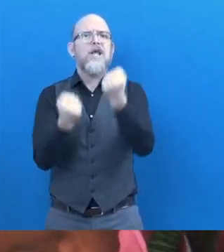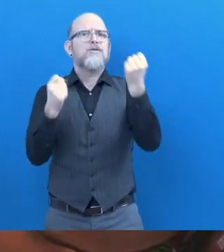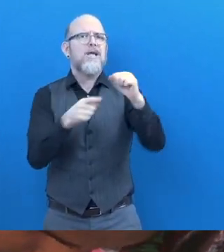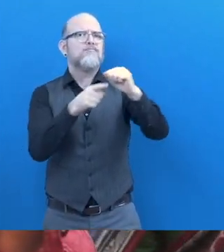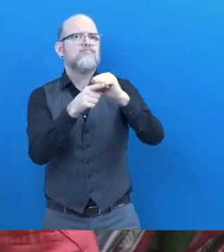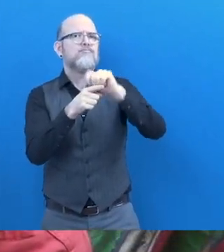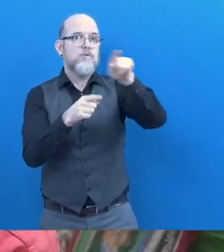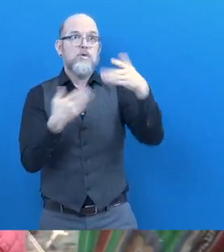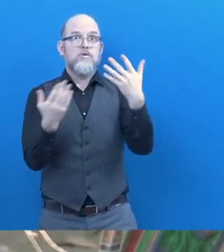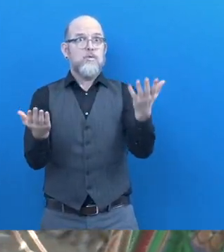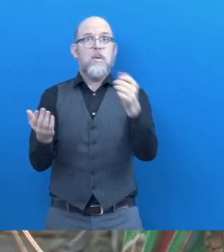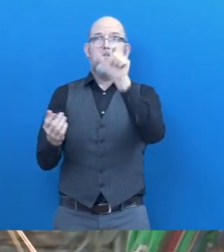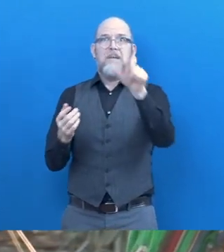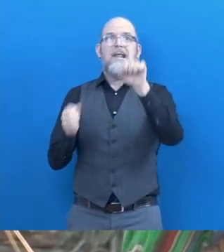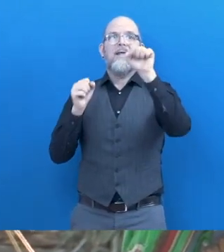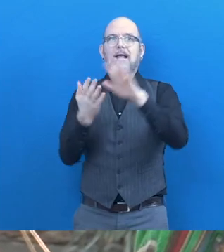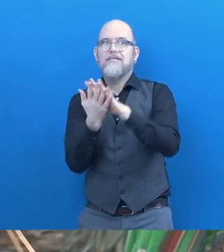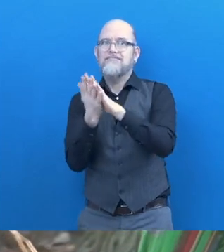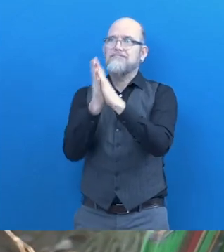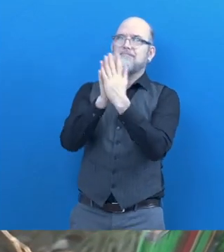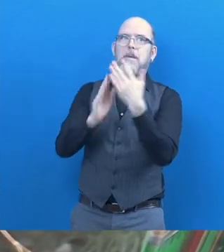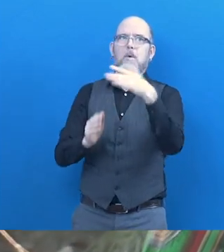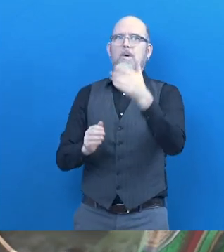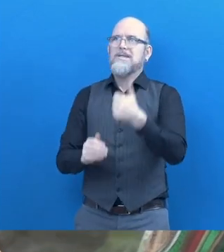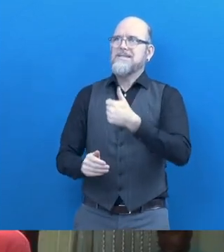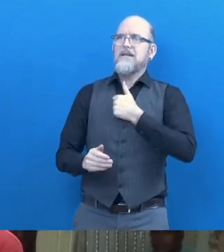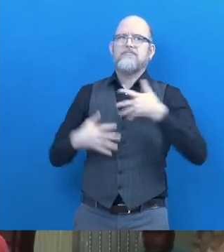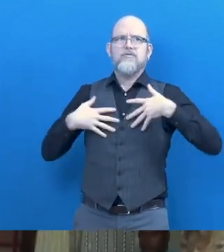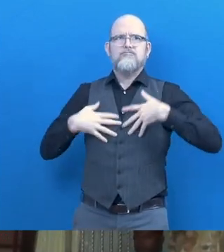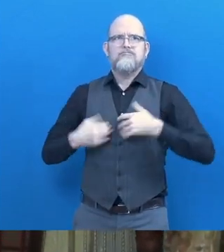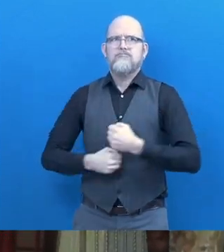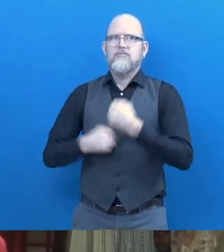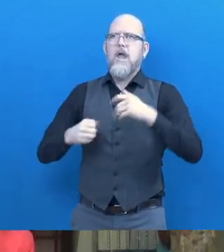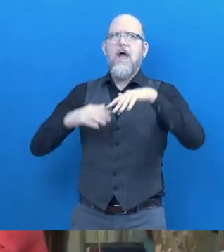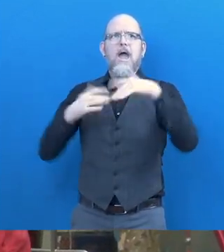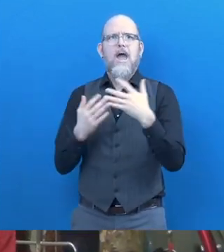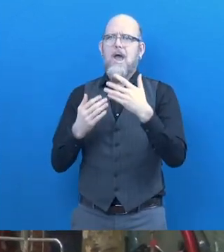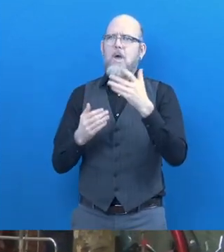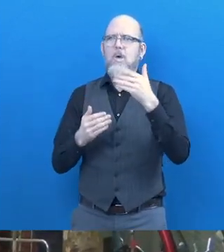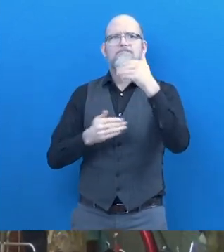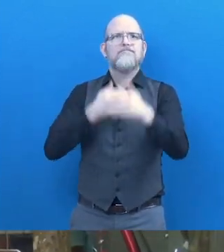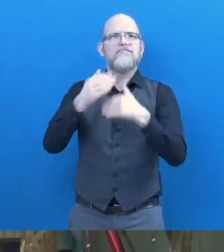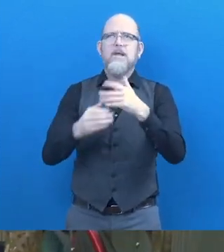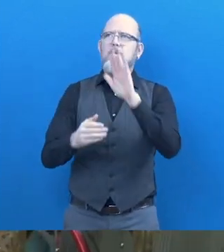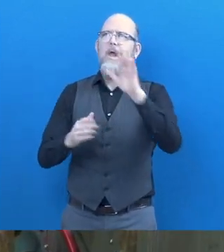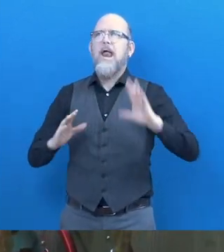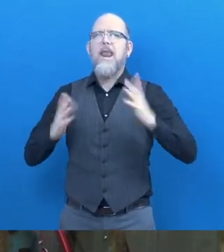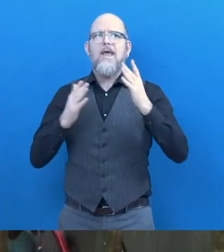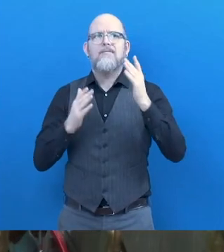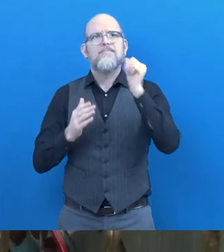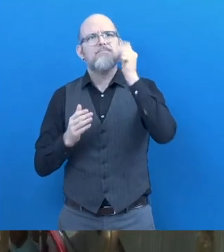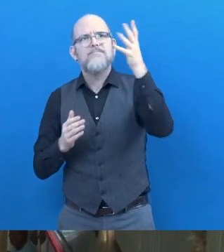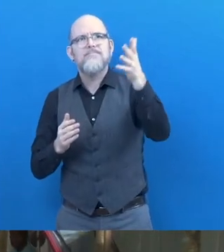their activities of daily living and income-directing activities. And after that, we provide all the necessary skills for people with